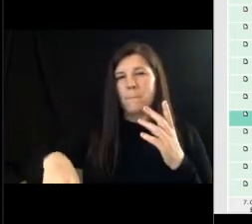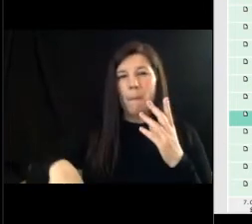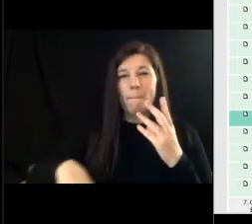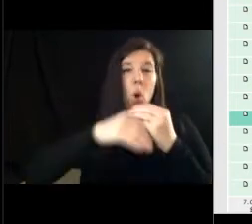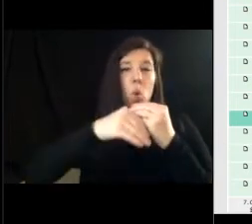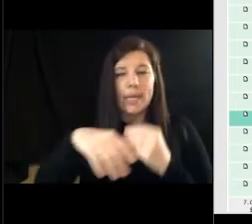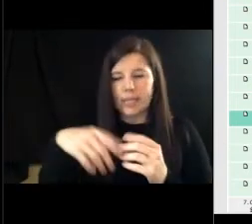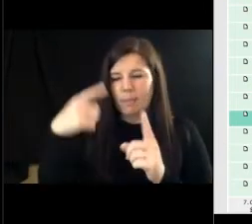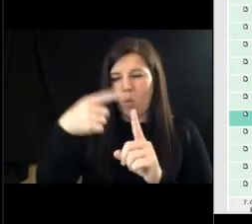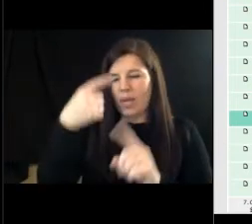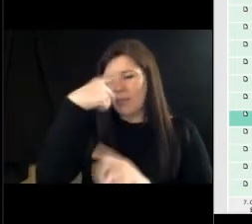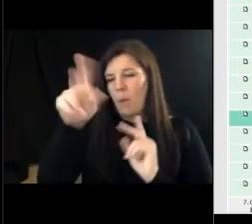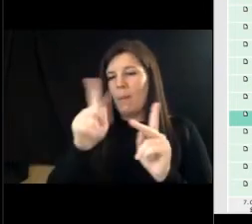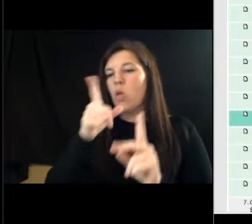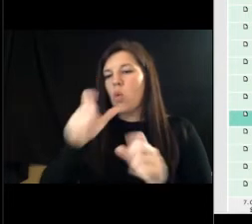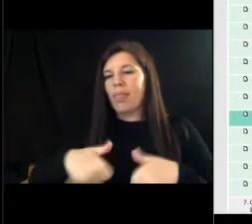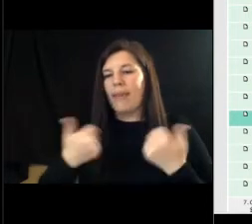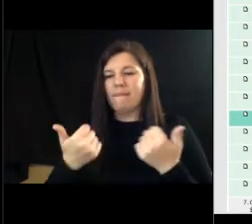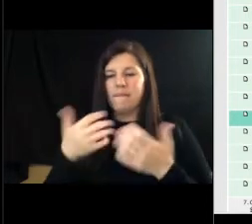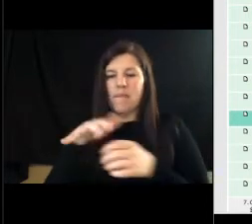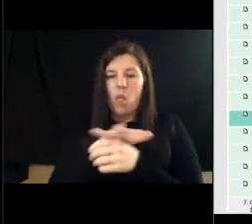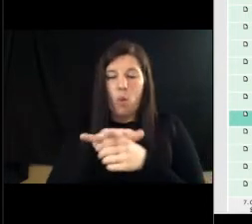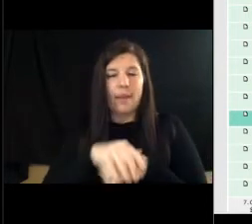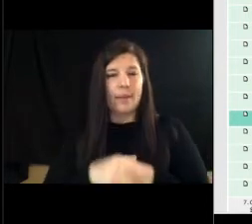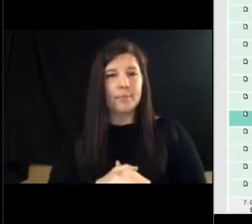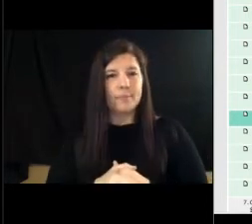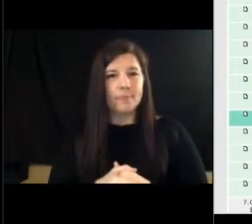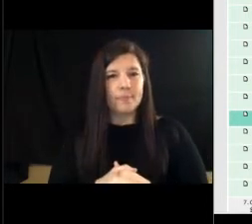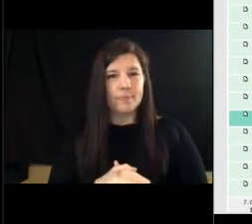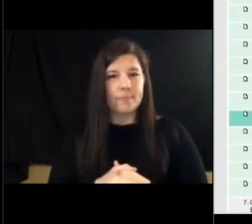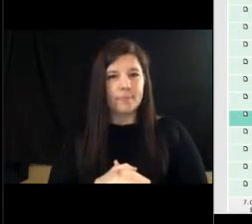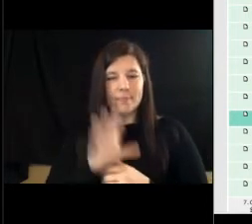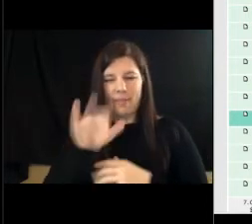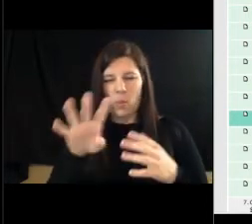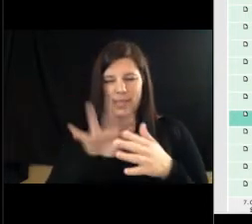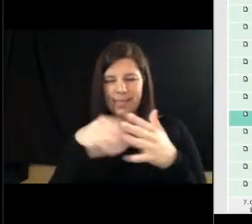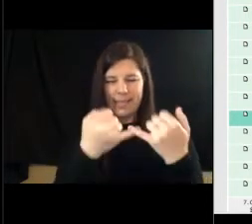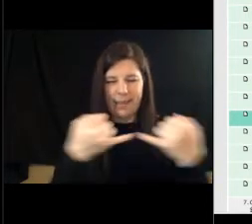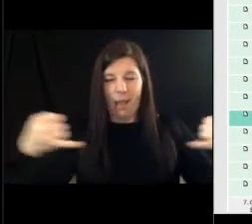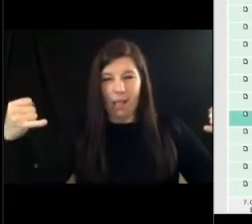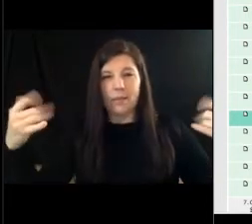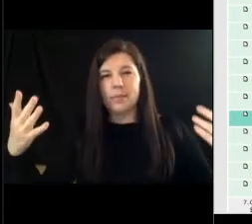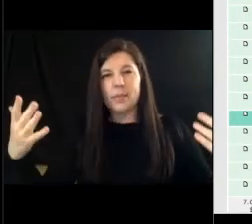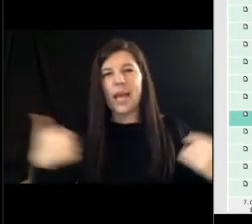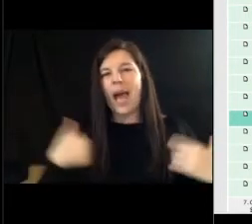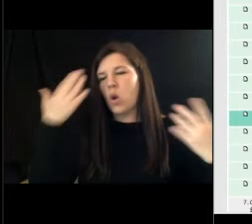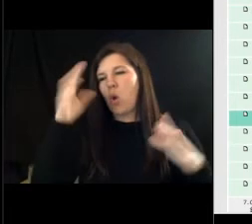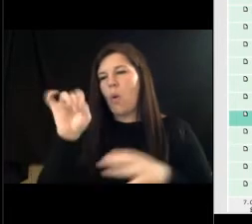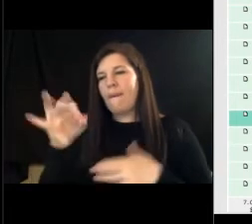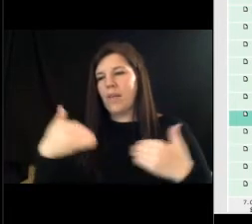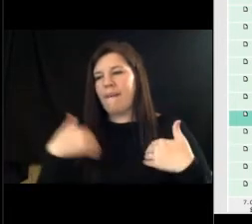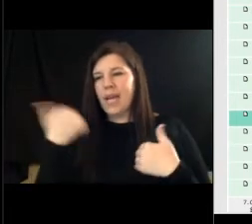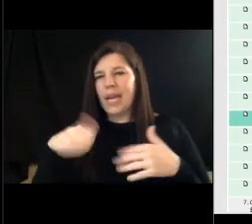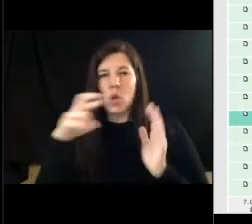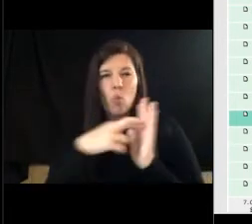in the county that type of thing and it was a graduated scale that did that but uh i don't know if there's any rules here specific